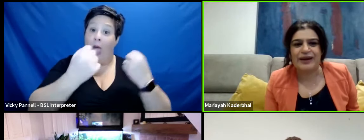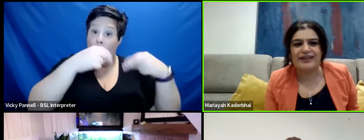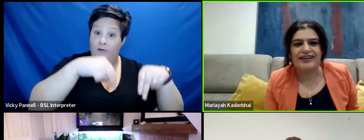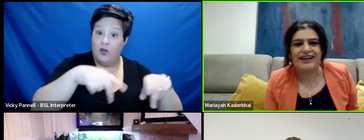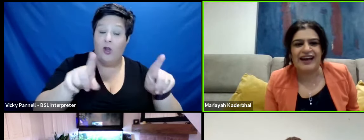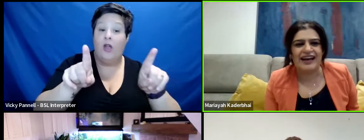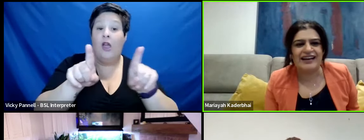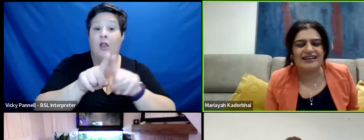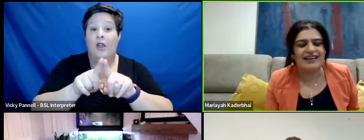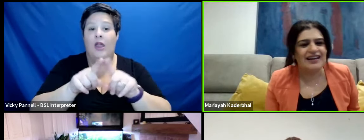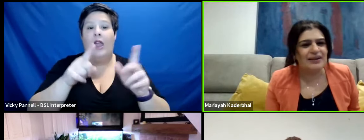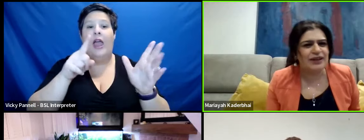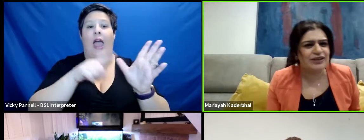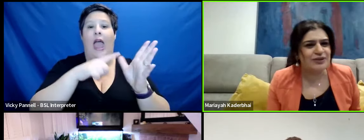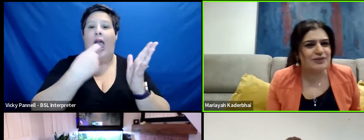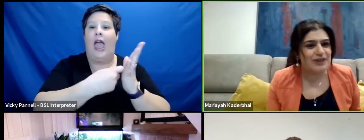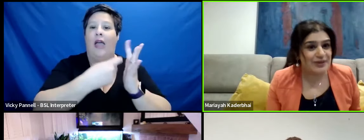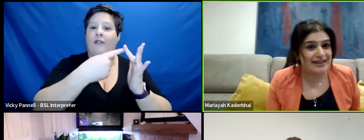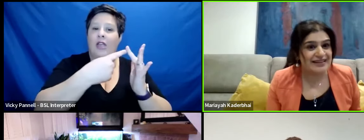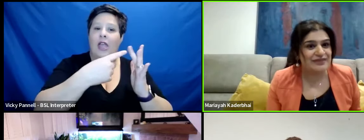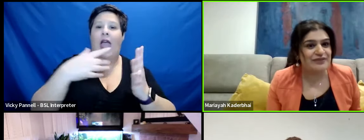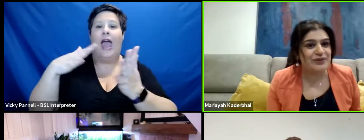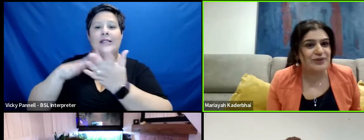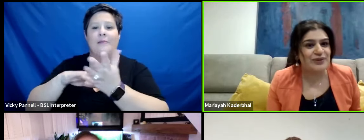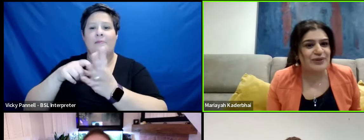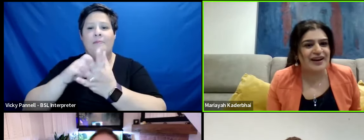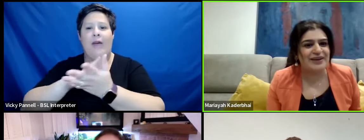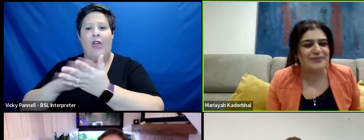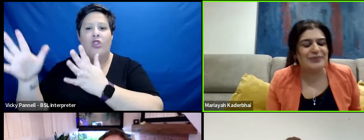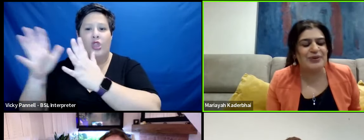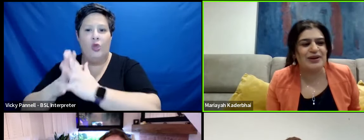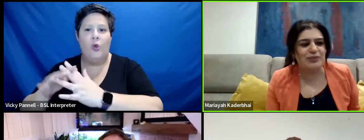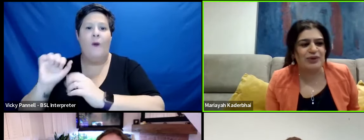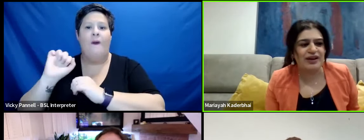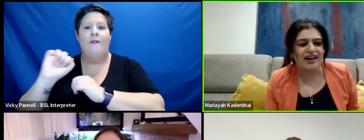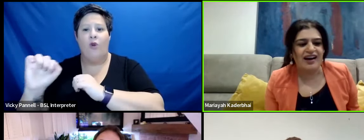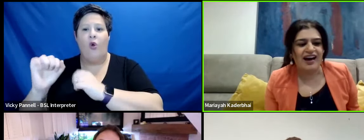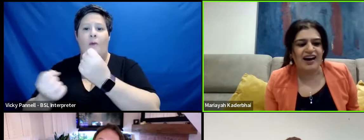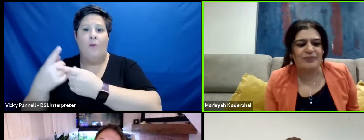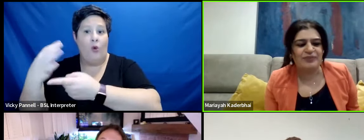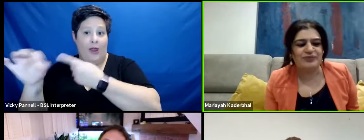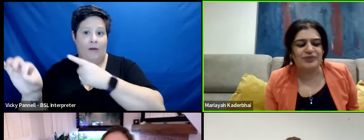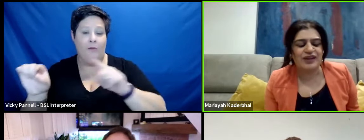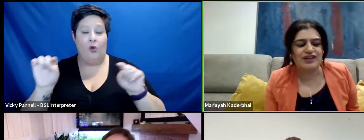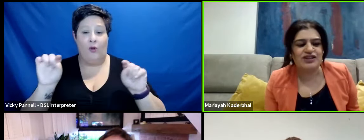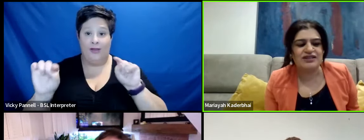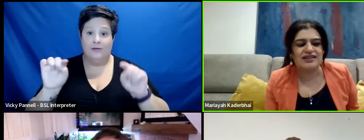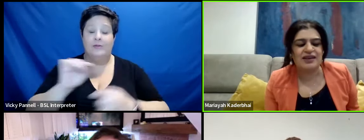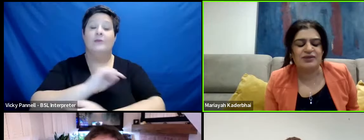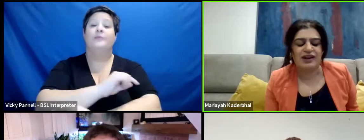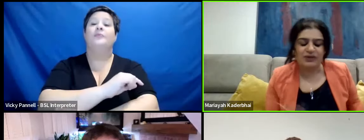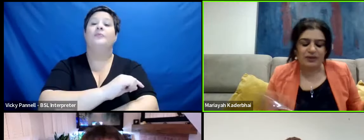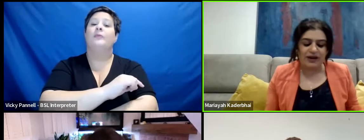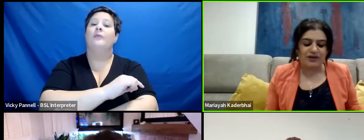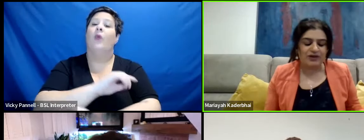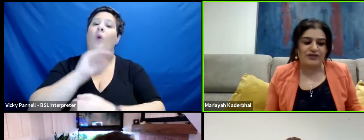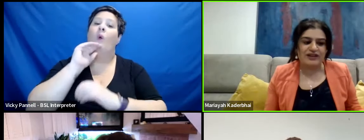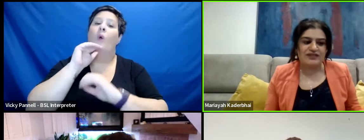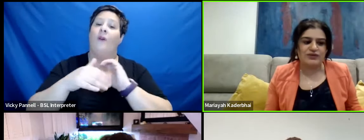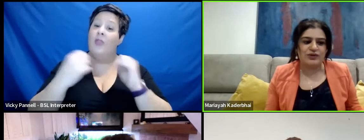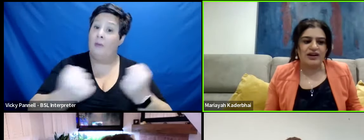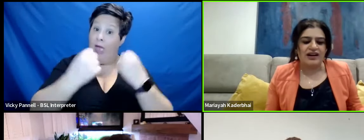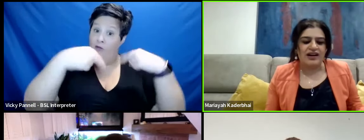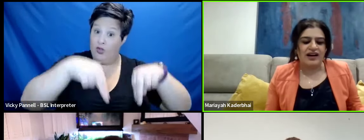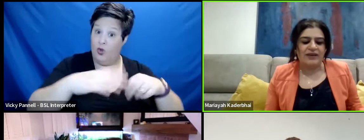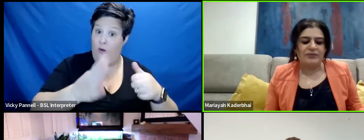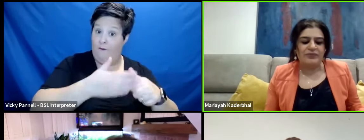Ari Wegner and Matthew Lewis for Boiling Point. Just in terms kind of with the Power of the Dog,